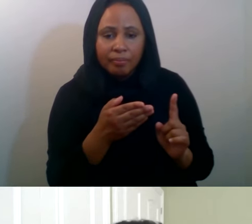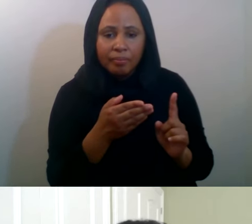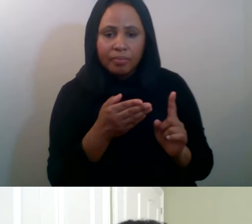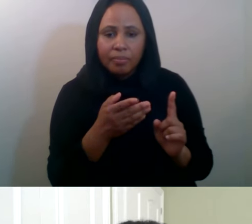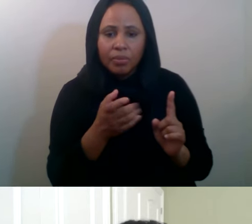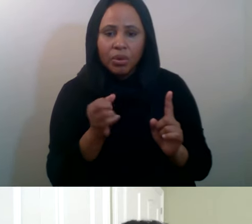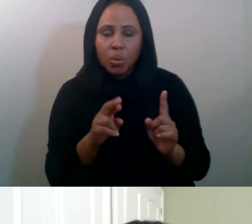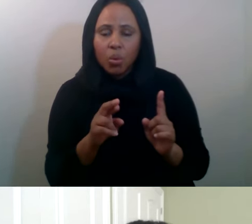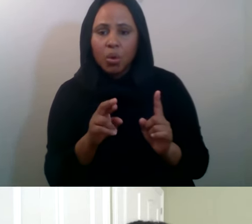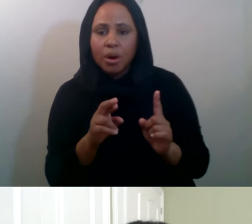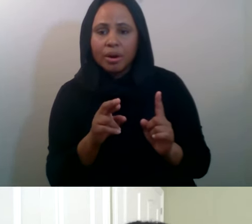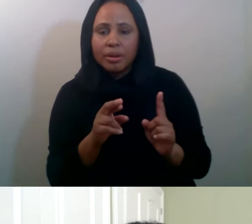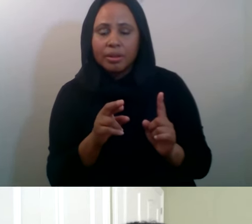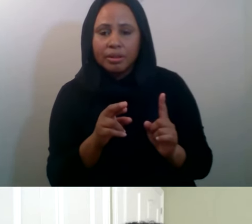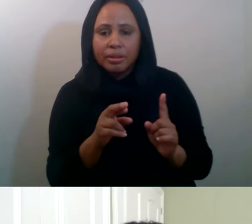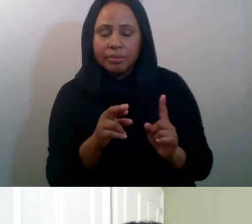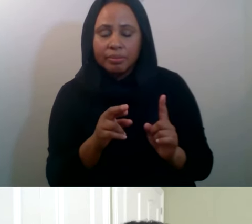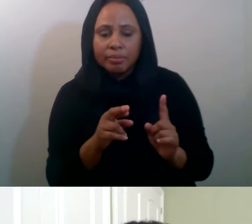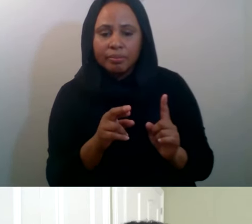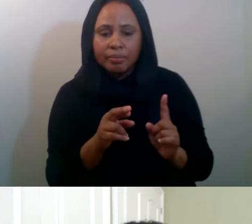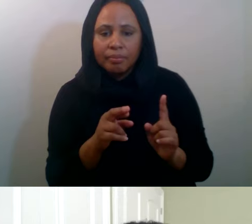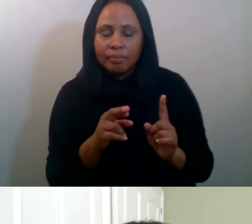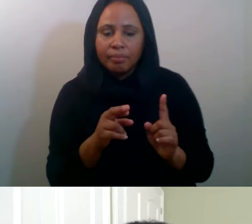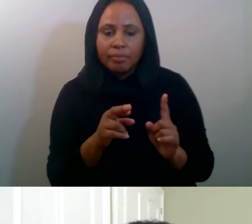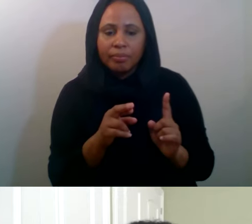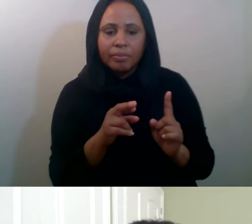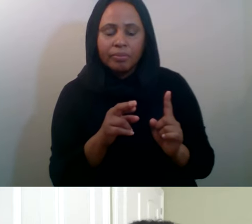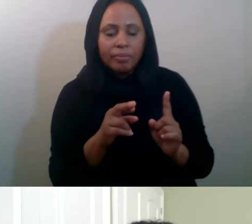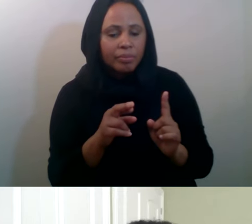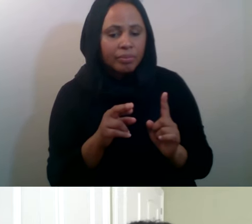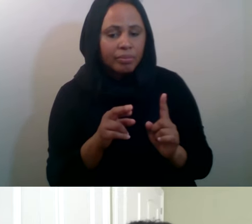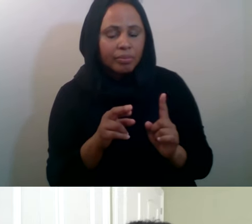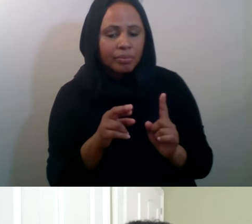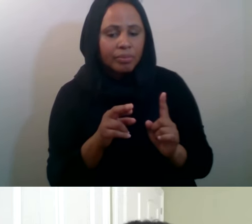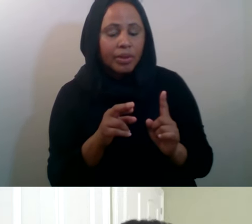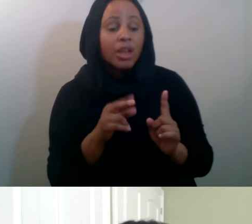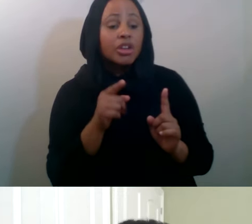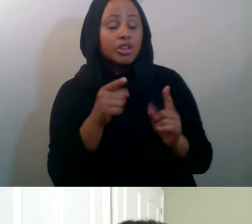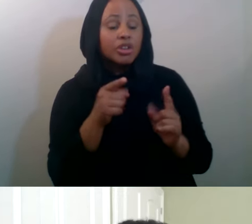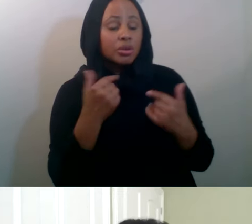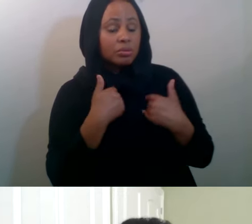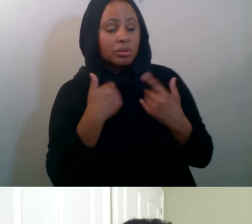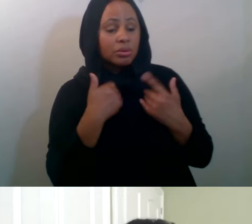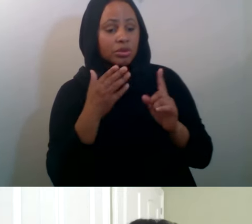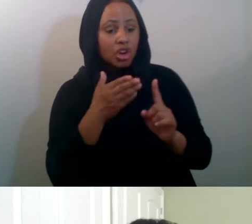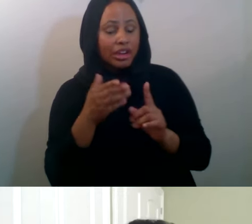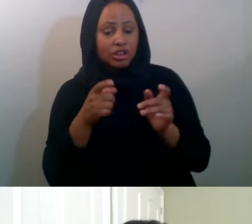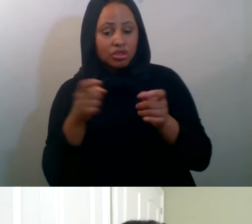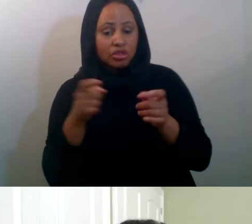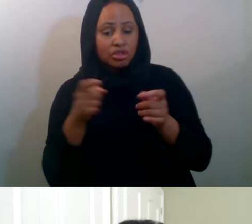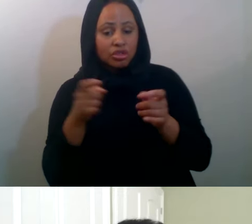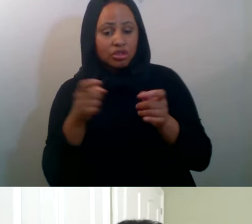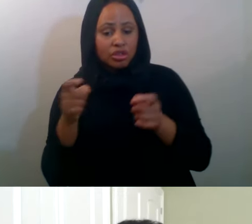is it a question of first come, serve? Would having targeted distributions with intended outcomes be a good way to distribute Zakat?